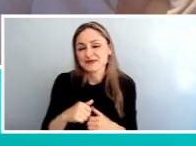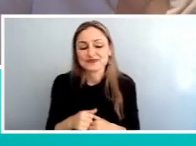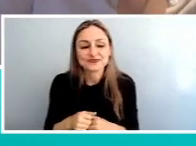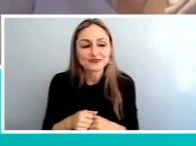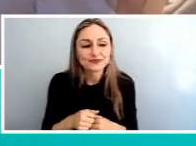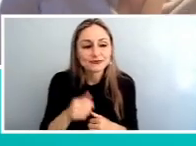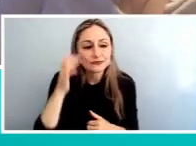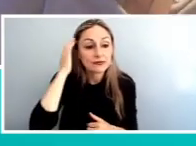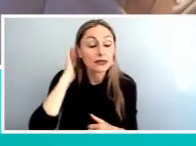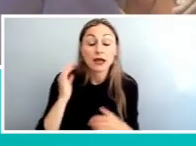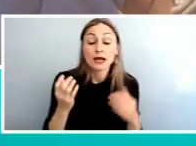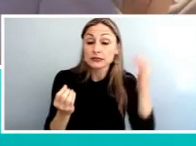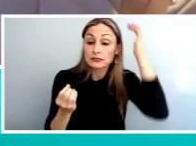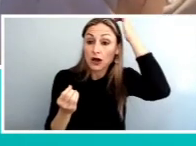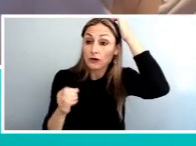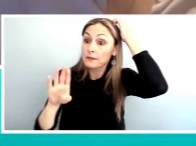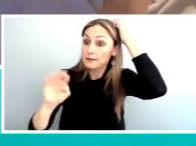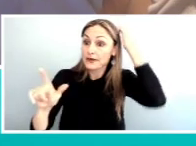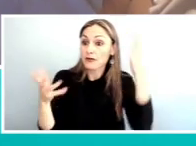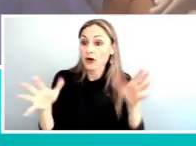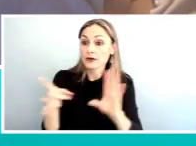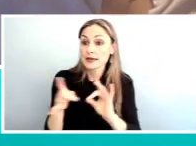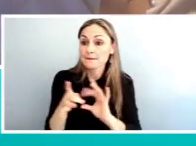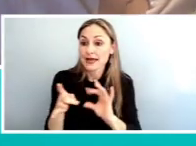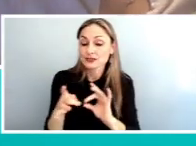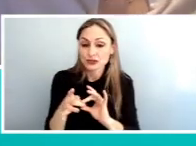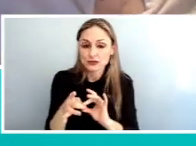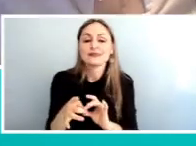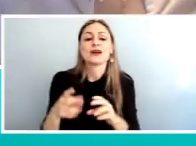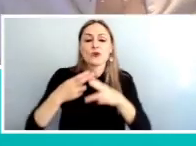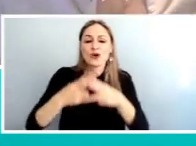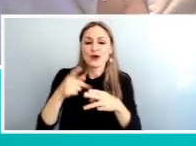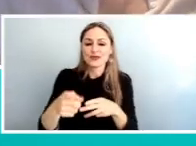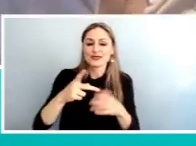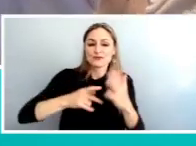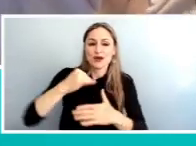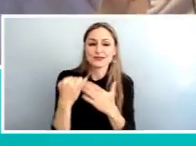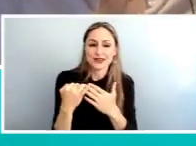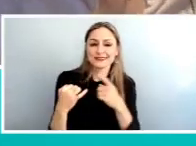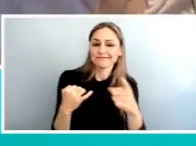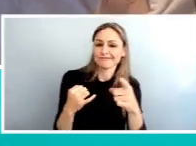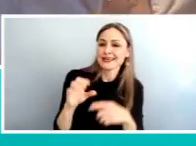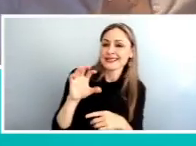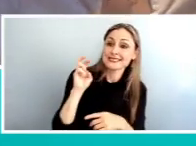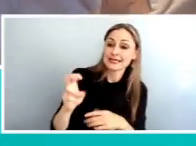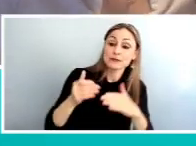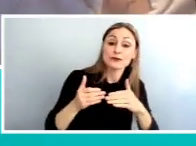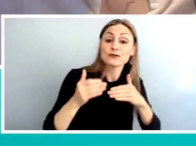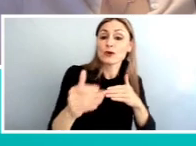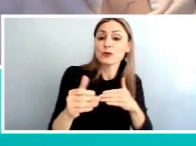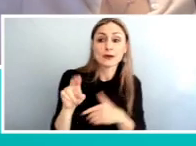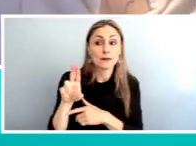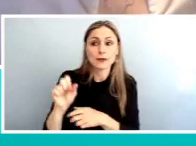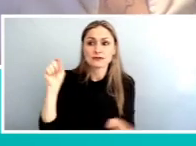as, um, Bill mentioned, what we're, we're calling this project SEPTA Forward Bus Revolution, and that name is not accidental.